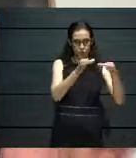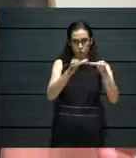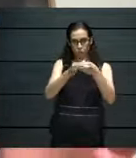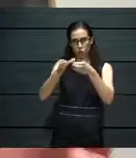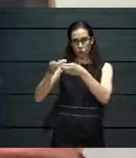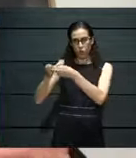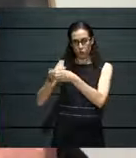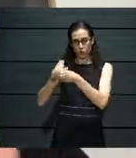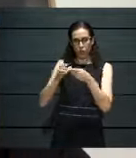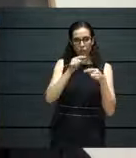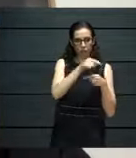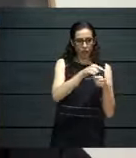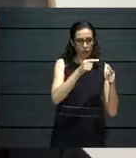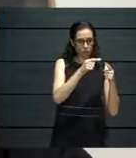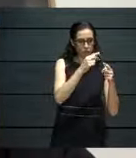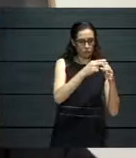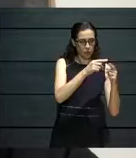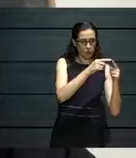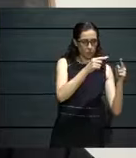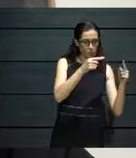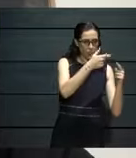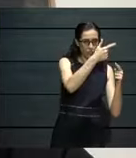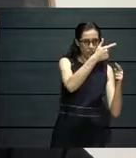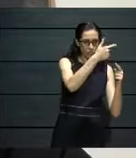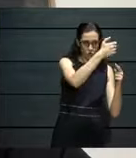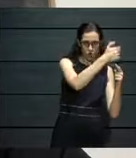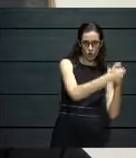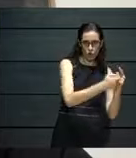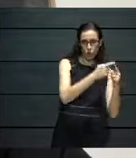from June right up until December.